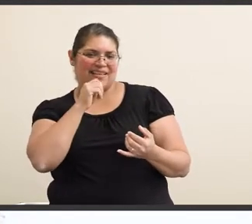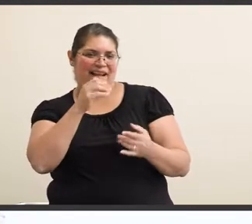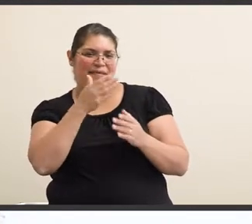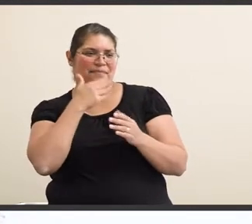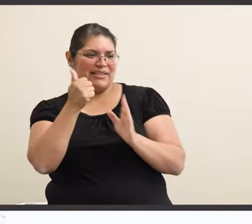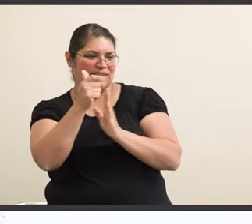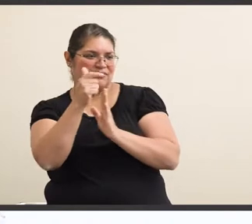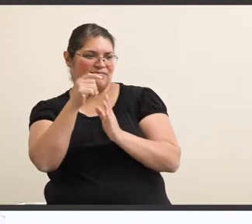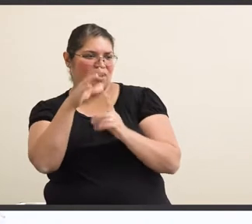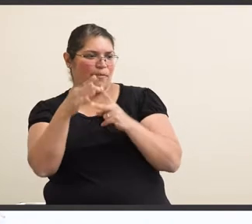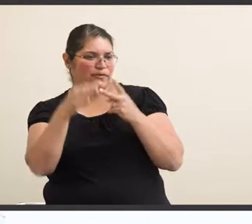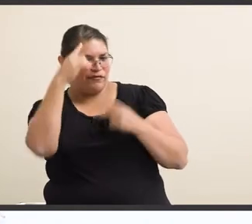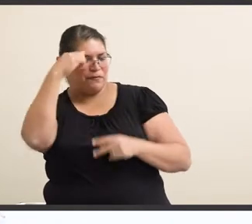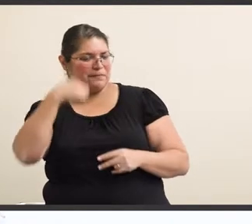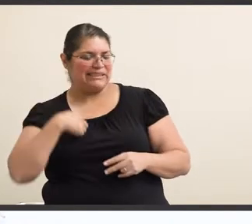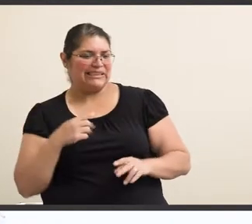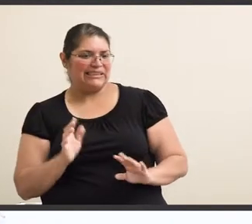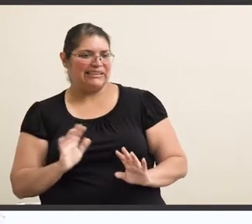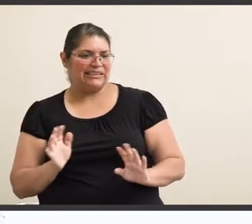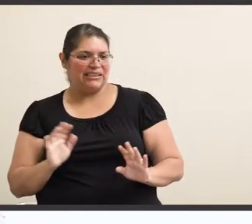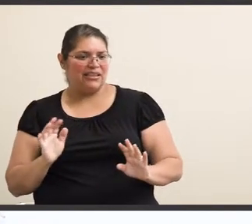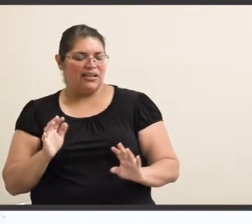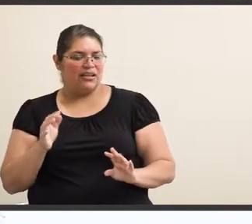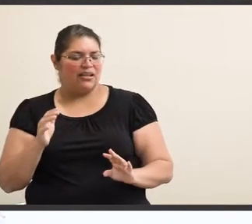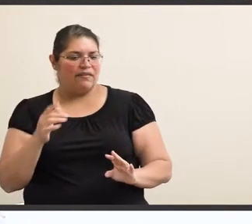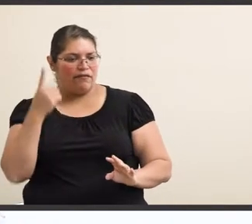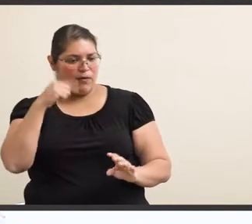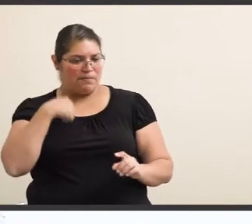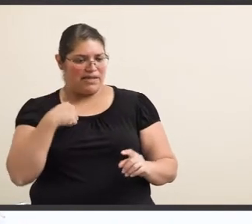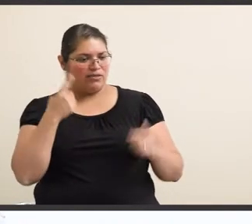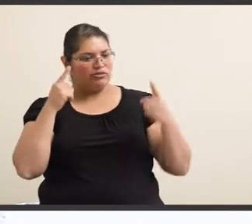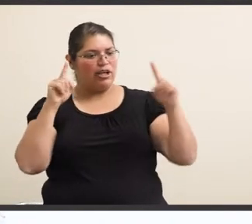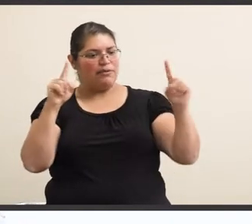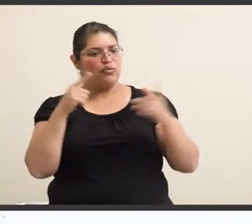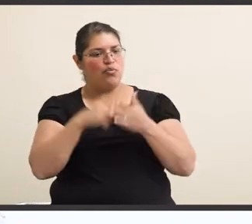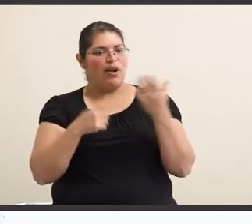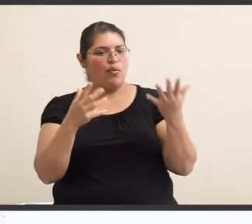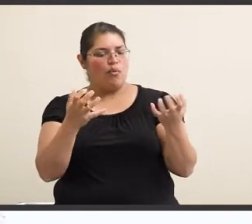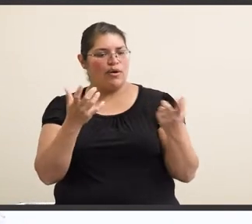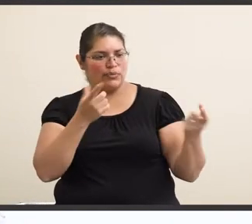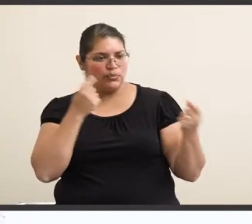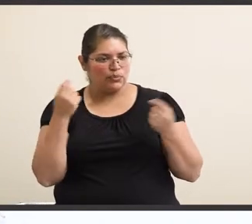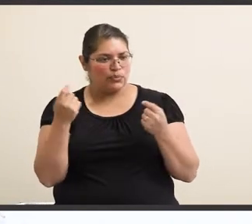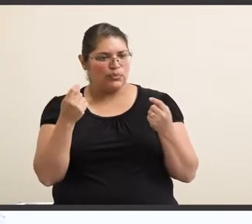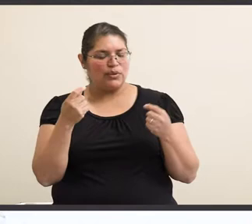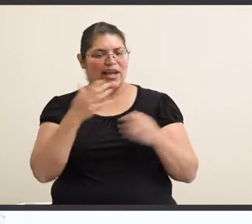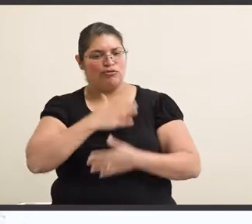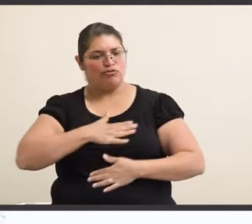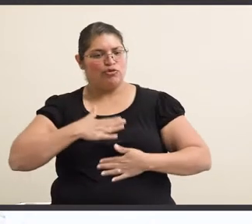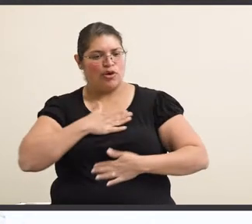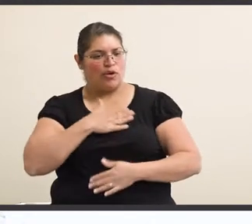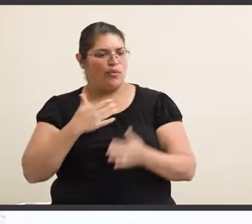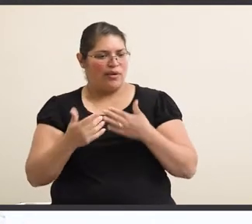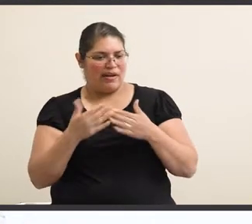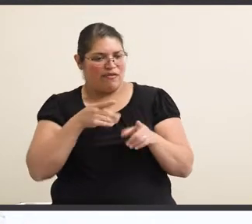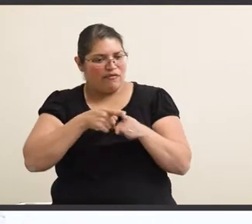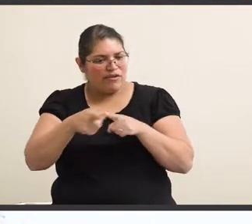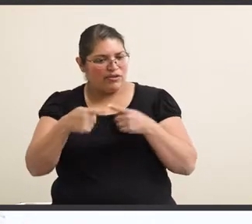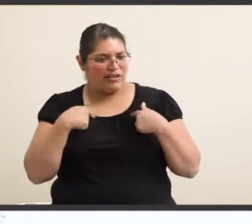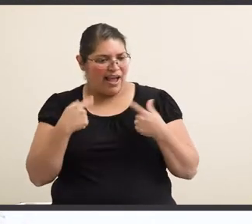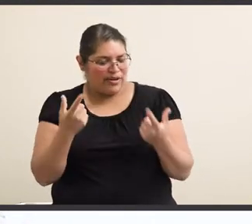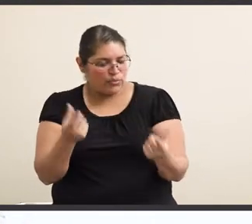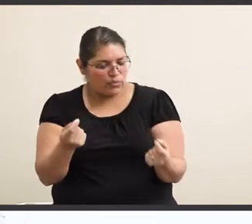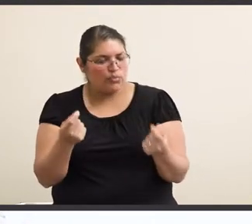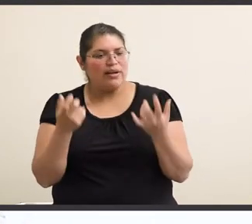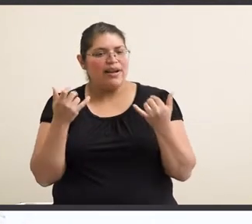option for me, I feel, uh, in order for me to accomplish what I want to do and enjoy whatever field I do.